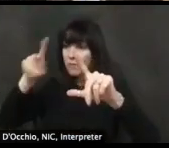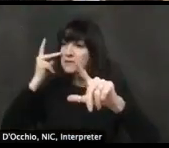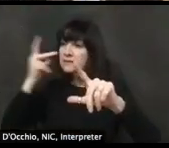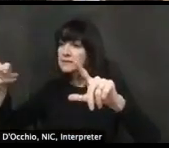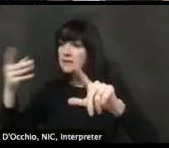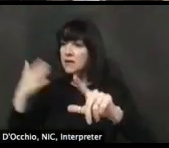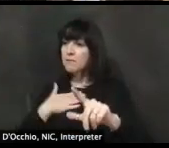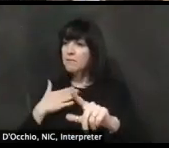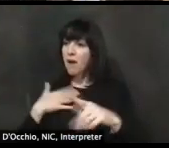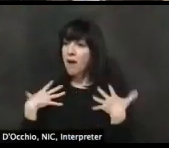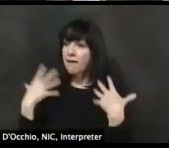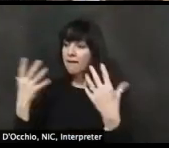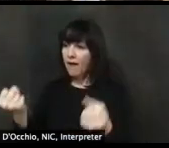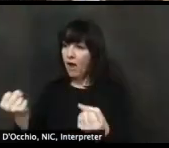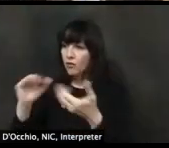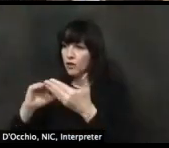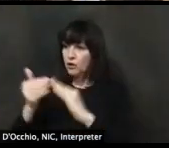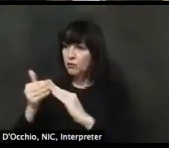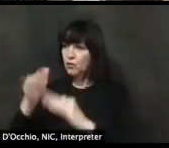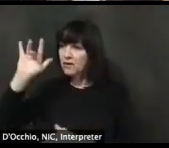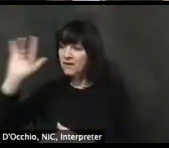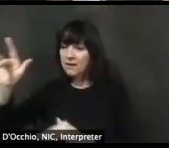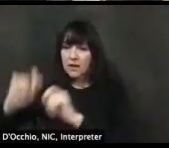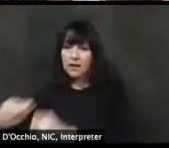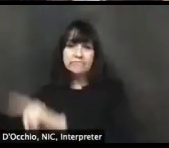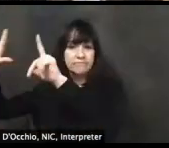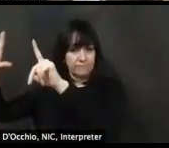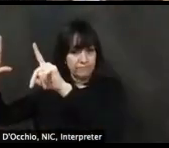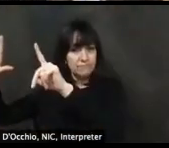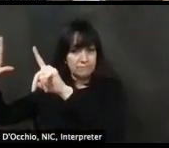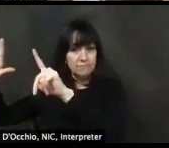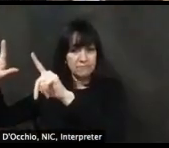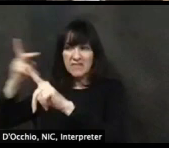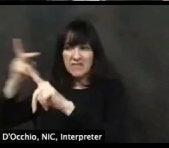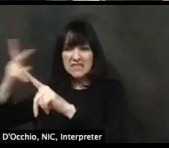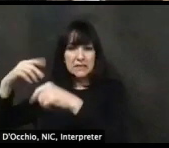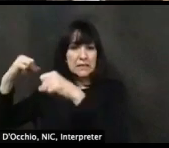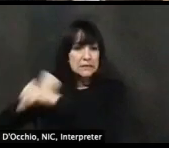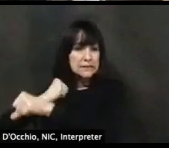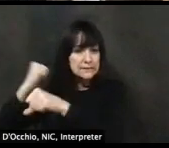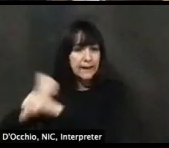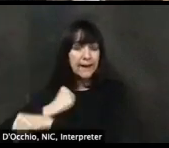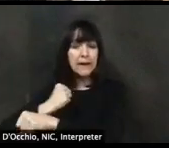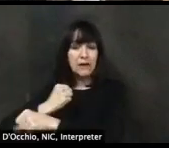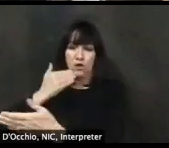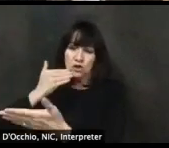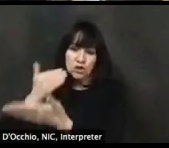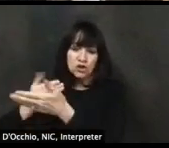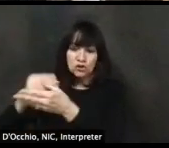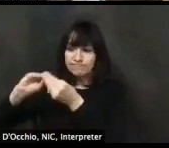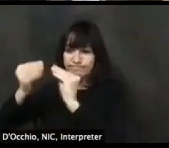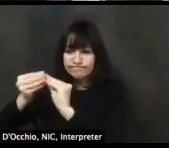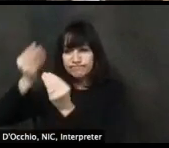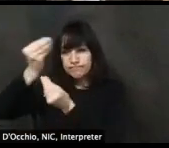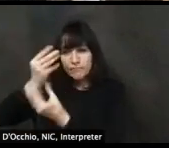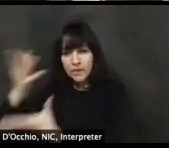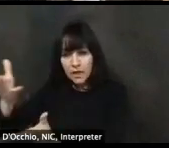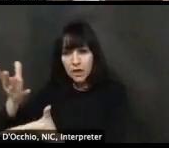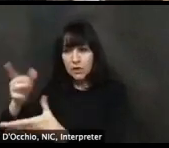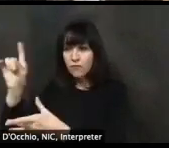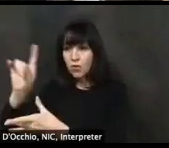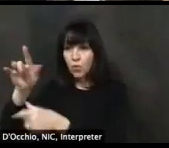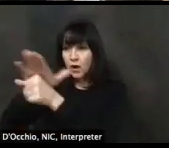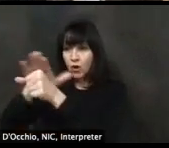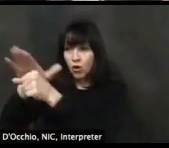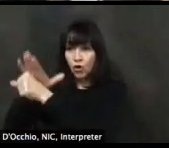that Dr. Rattay and her team put together. So, so please take a look at that data. And thank you again for tuning in to all these town halls that we've had.